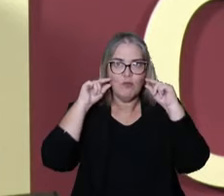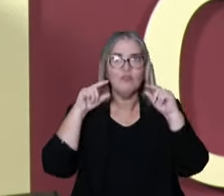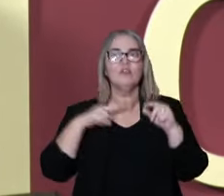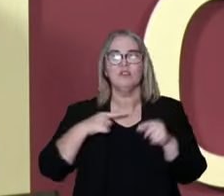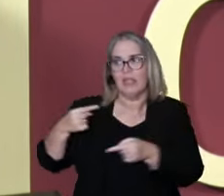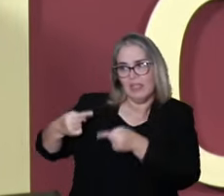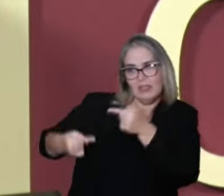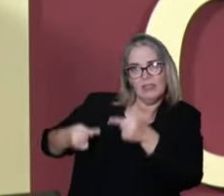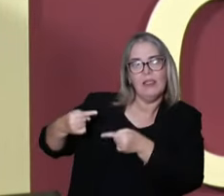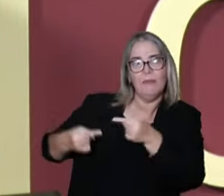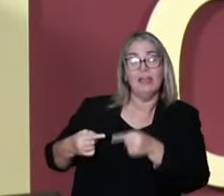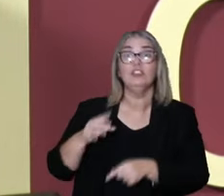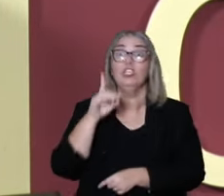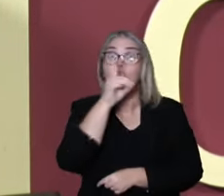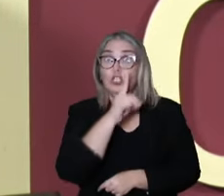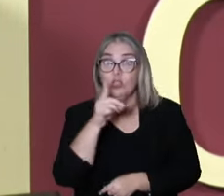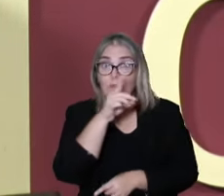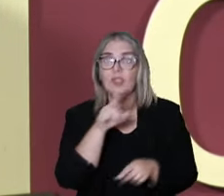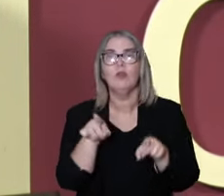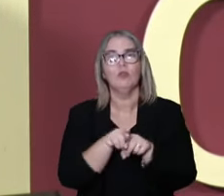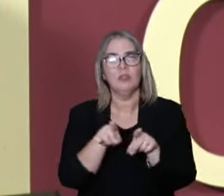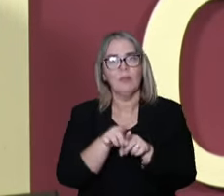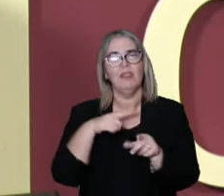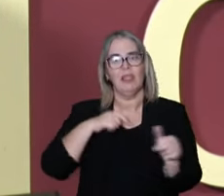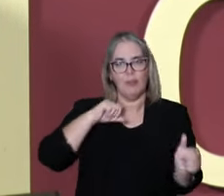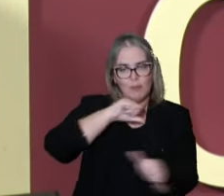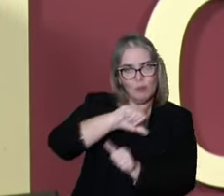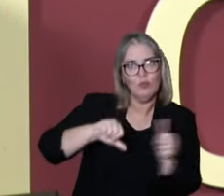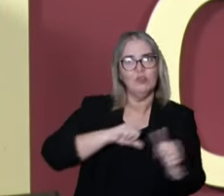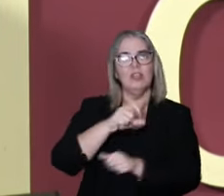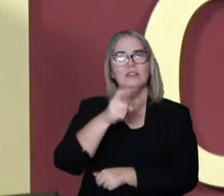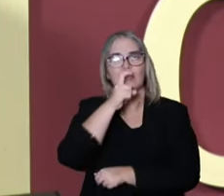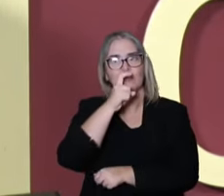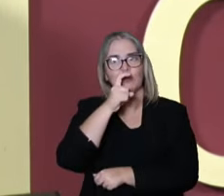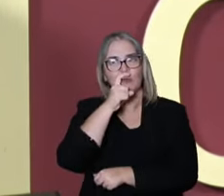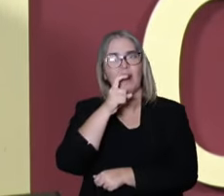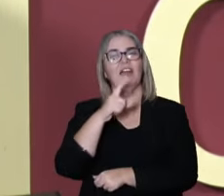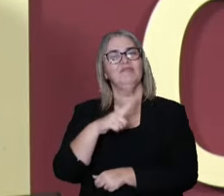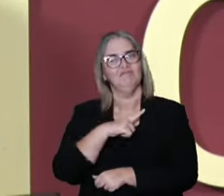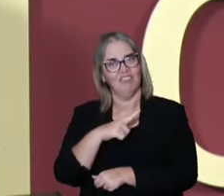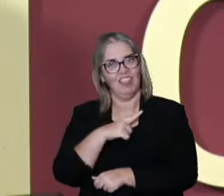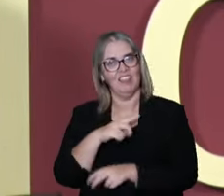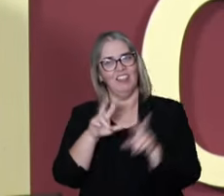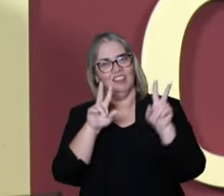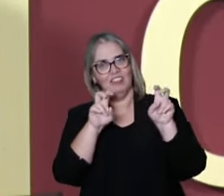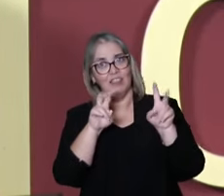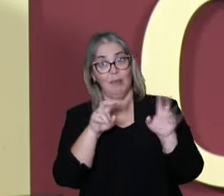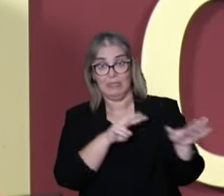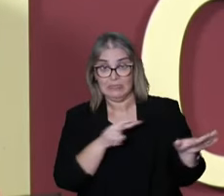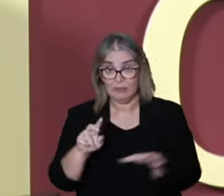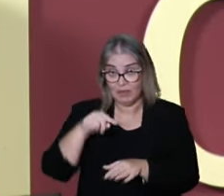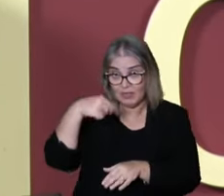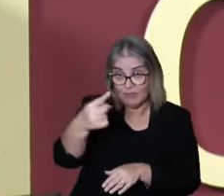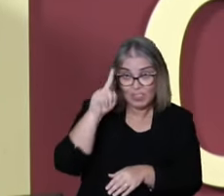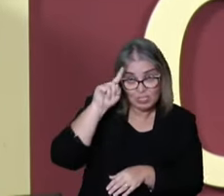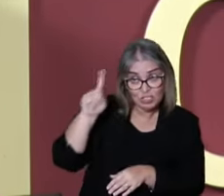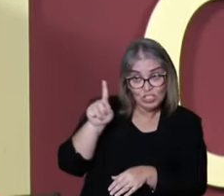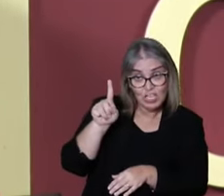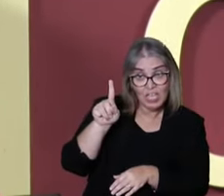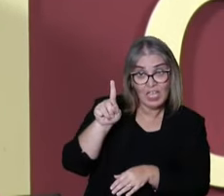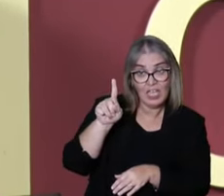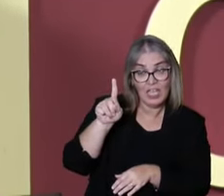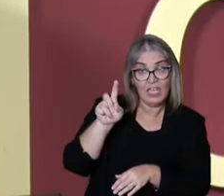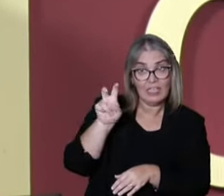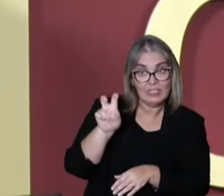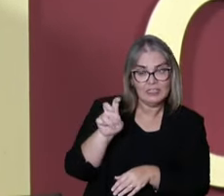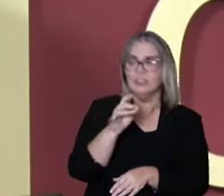of Confucius, a debate on the Western world. And on Sunday, the transformation of paternity with Marcos Biancher. Next